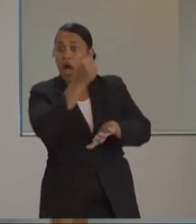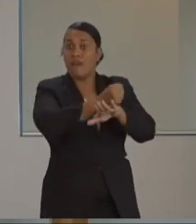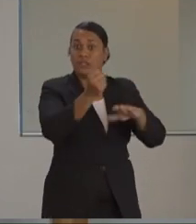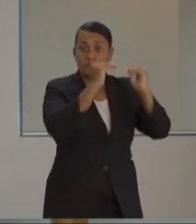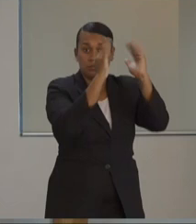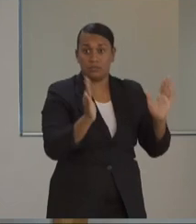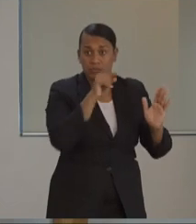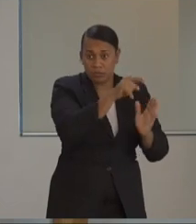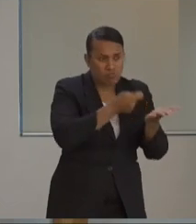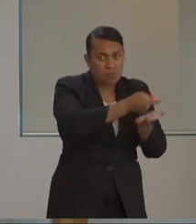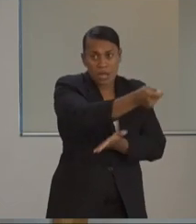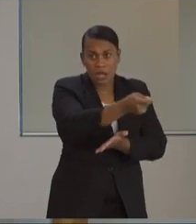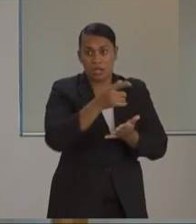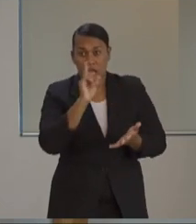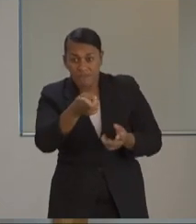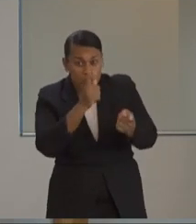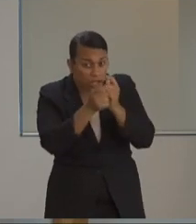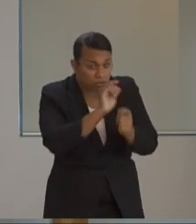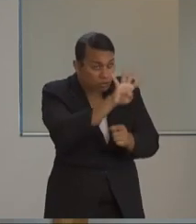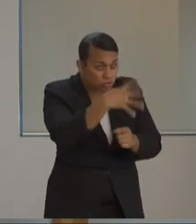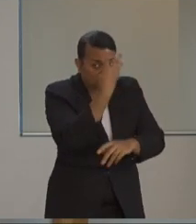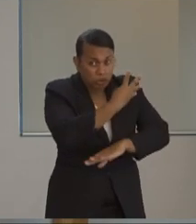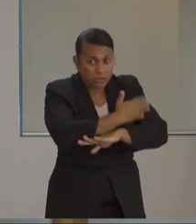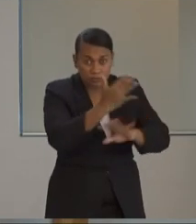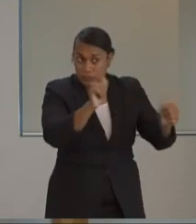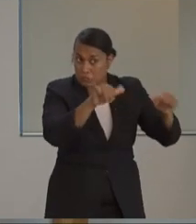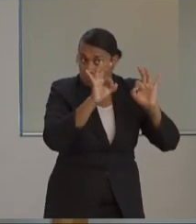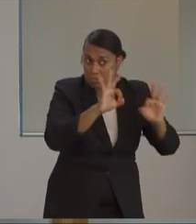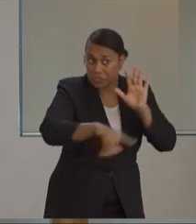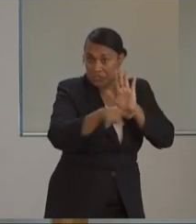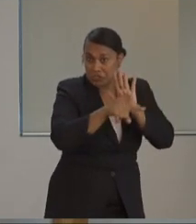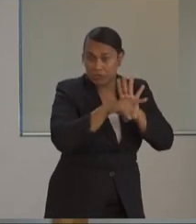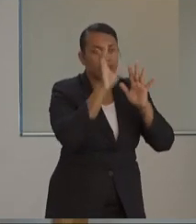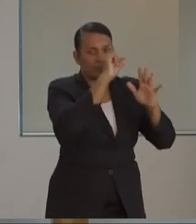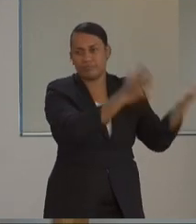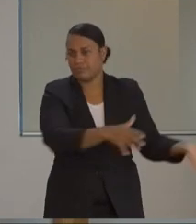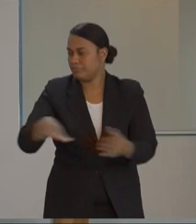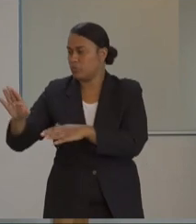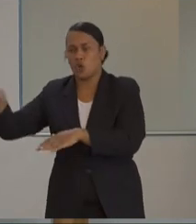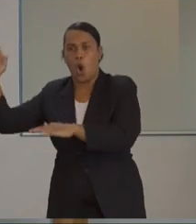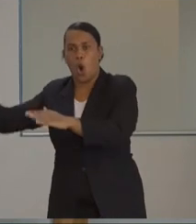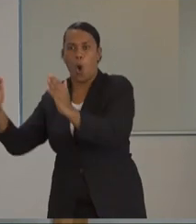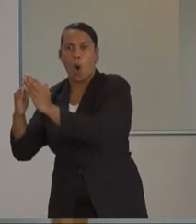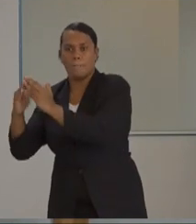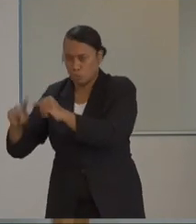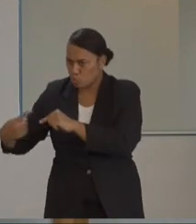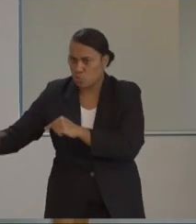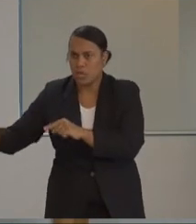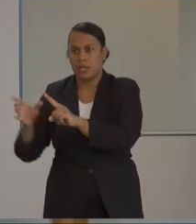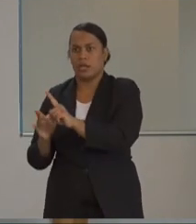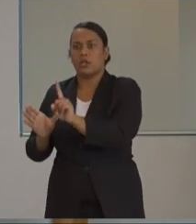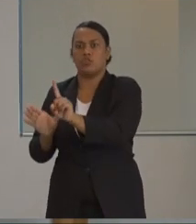they then test negative, they may then be taken to their home for continued home isolation without people